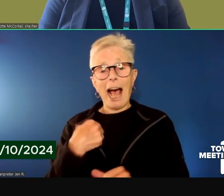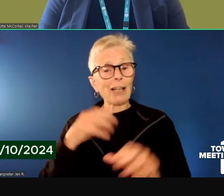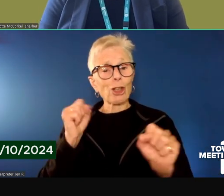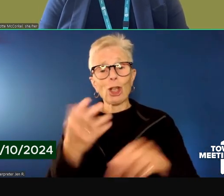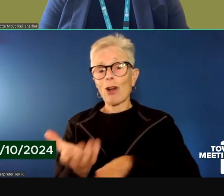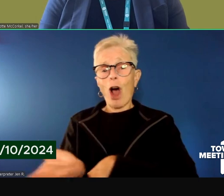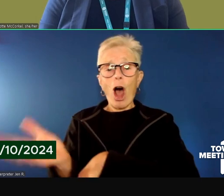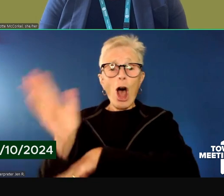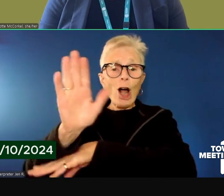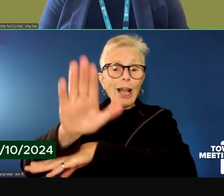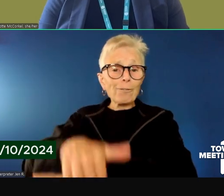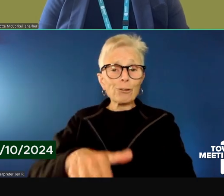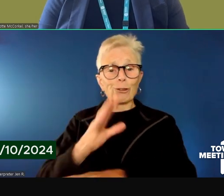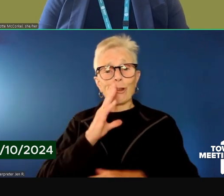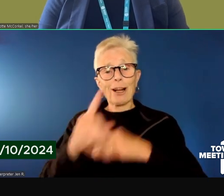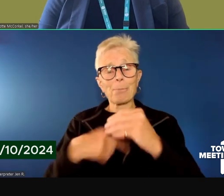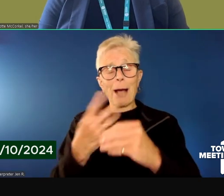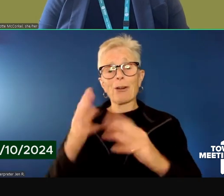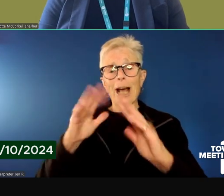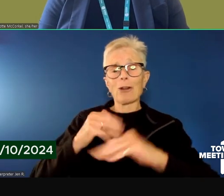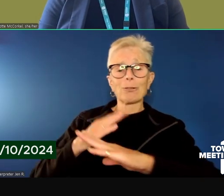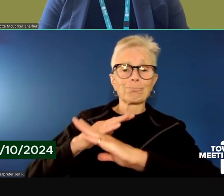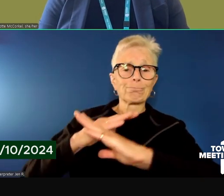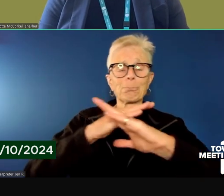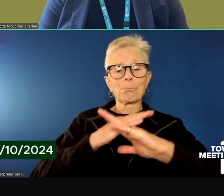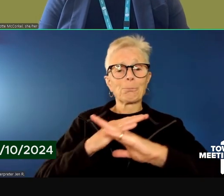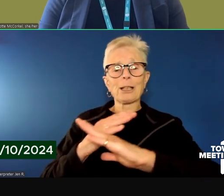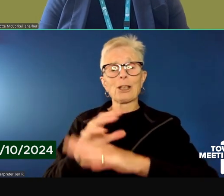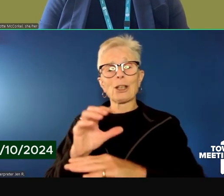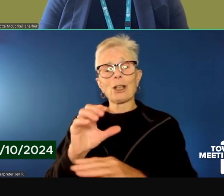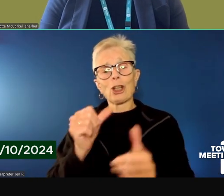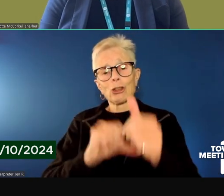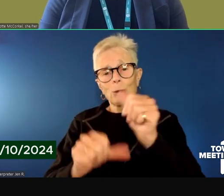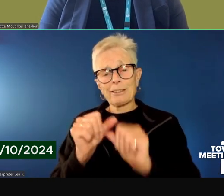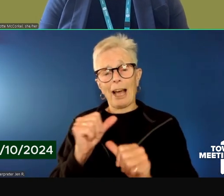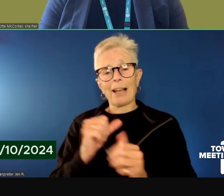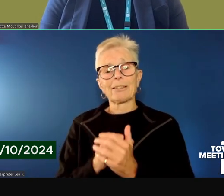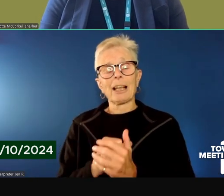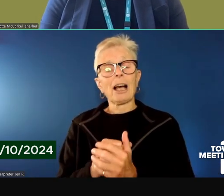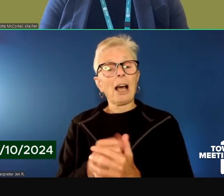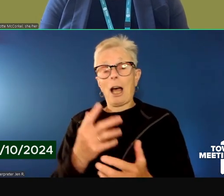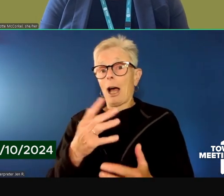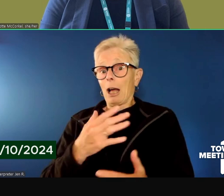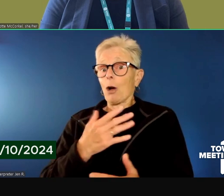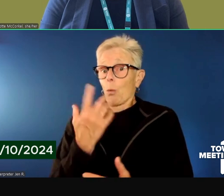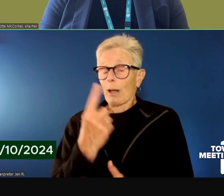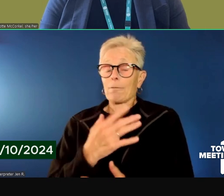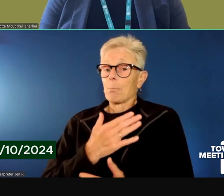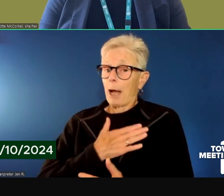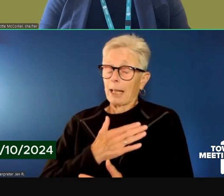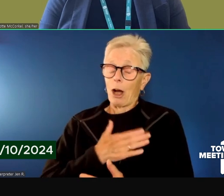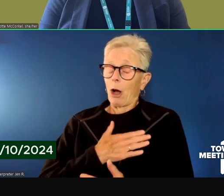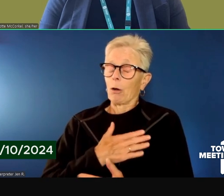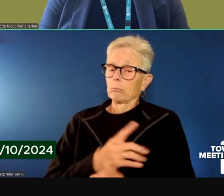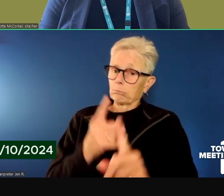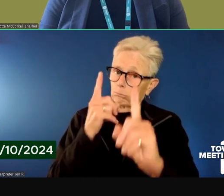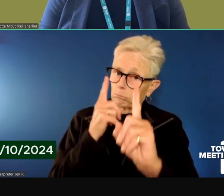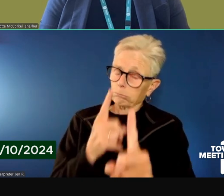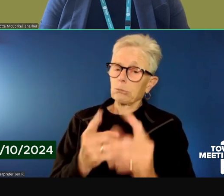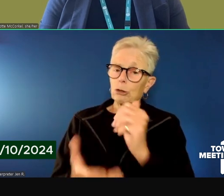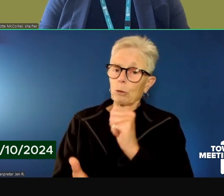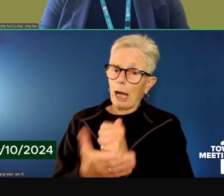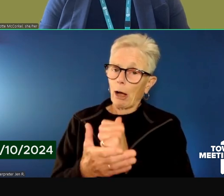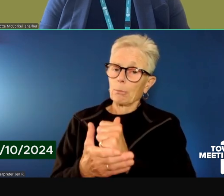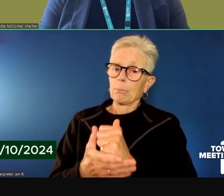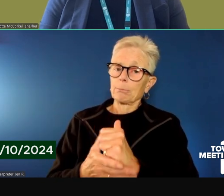So I'll get started. Suicide prevention is a particular passion of mine. And part of the interest